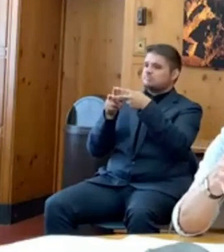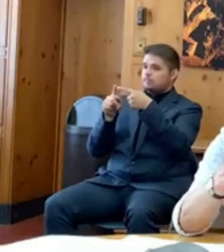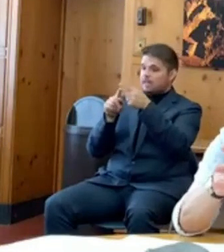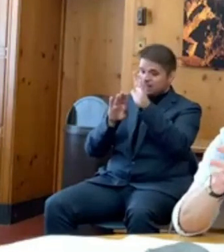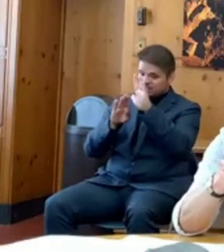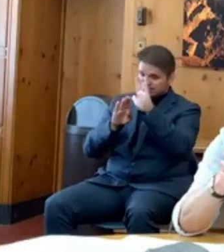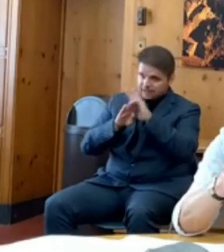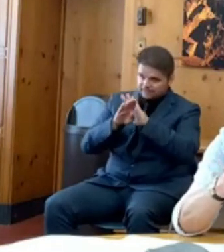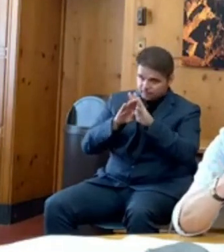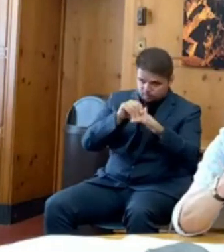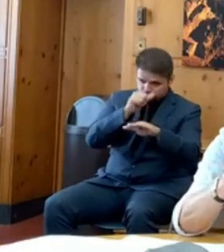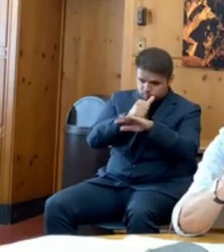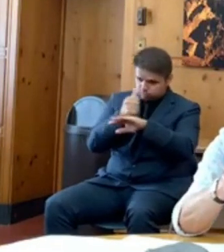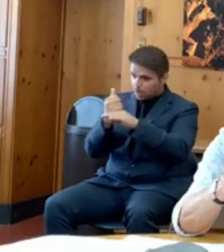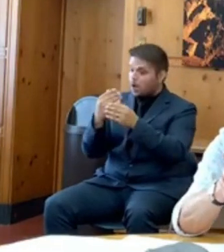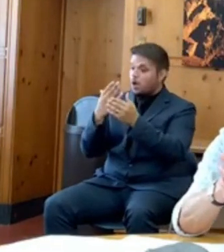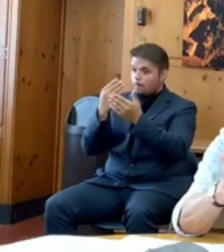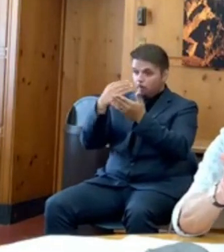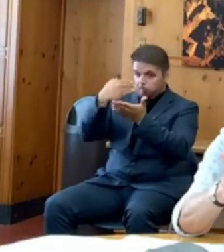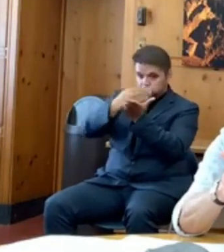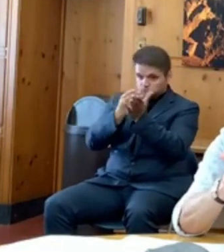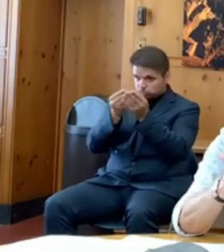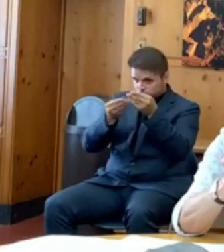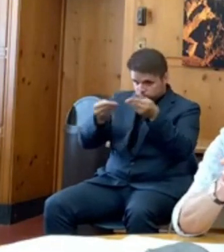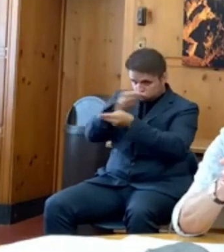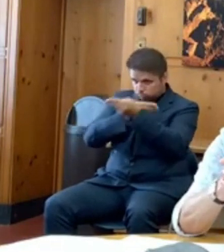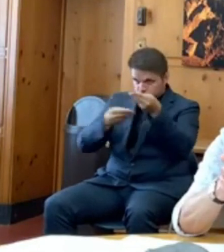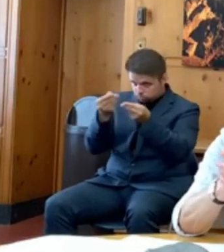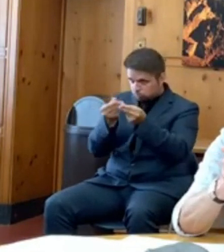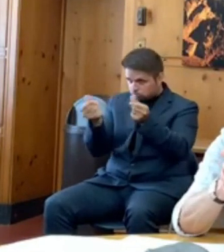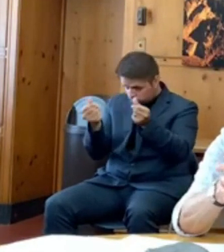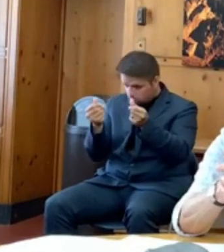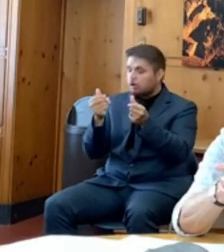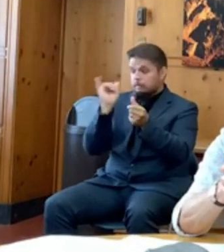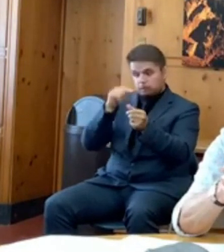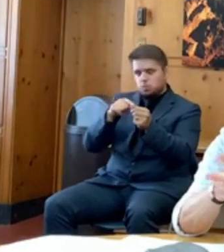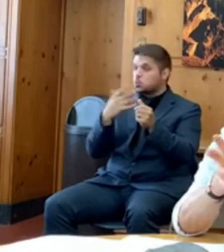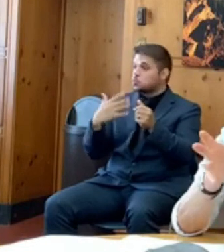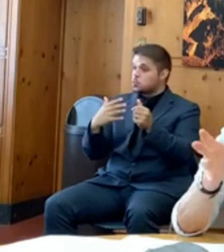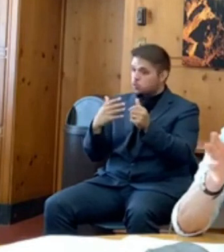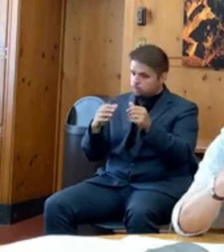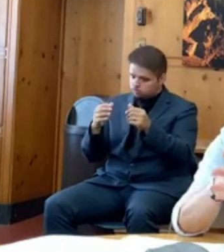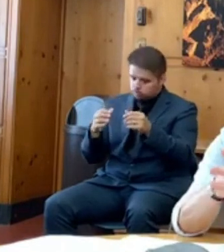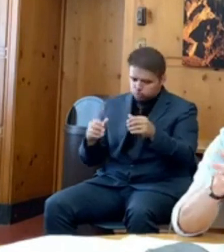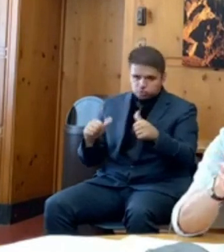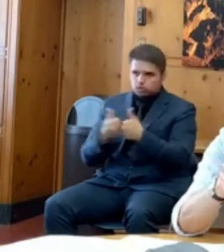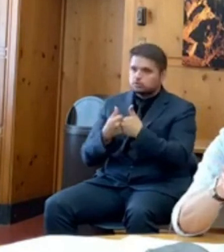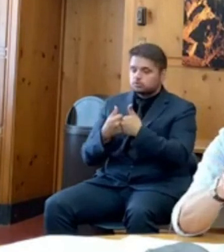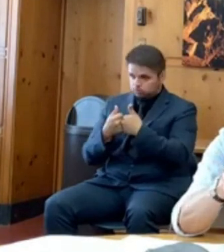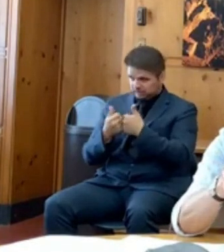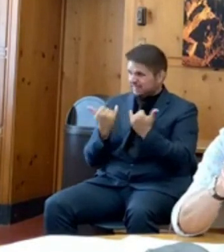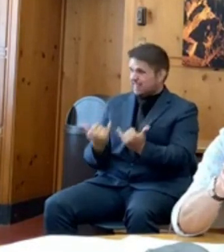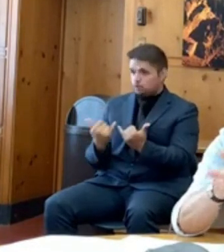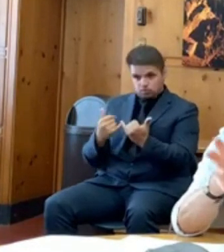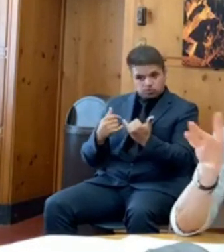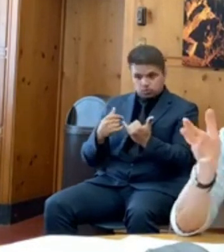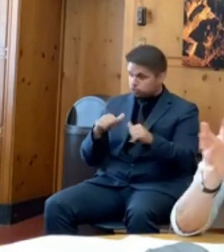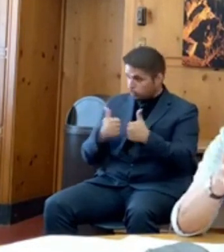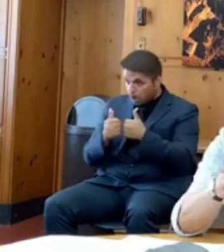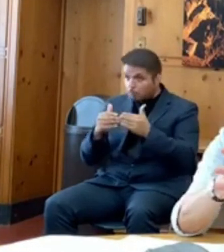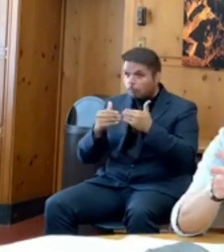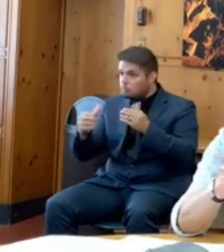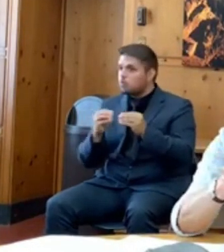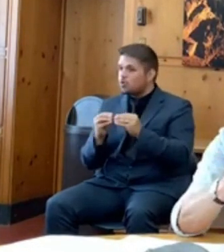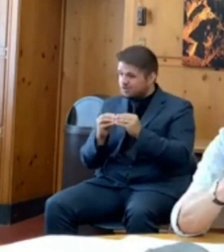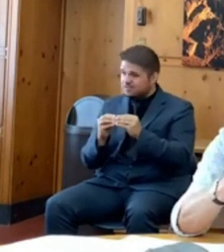budget. Obviously, it's going to be a challenging budget cycle. We know that our revenues are down